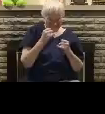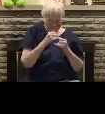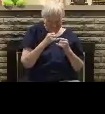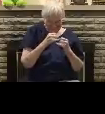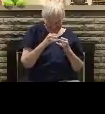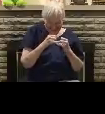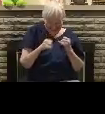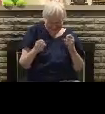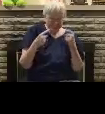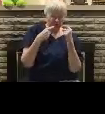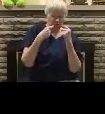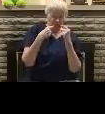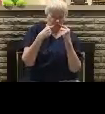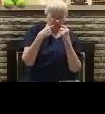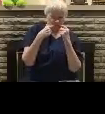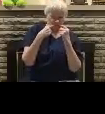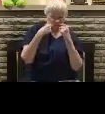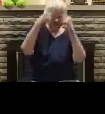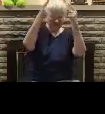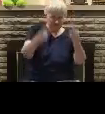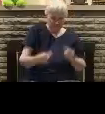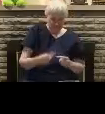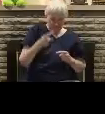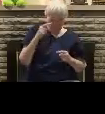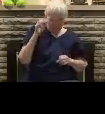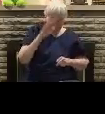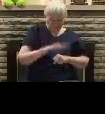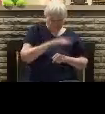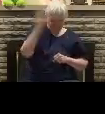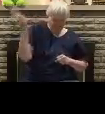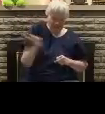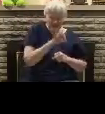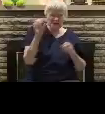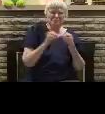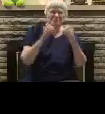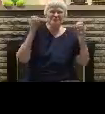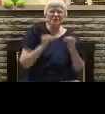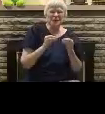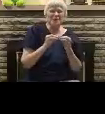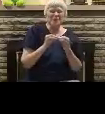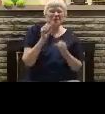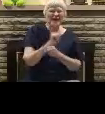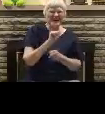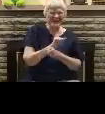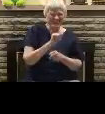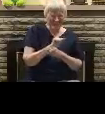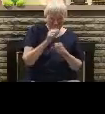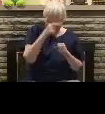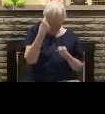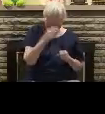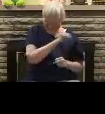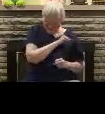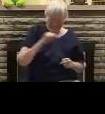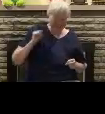All right, just one last thing Before we send you your way And that is, as of Friday I have resigned my